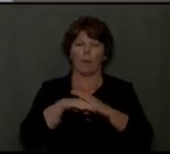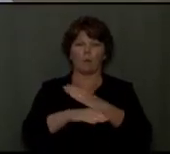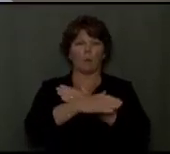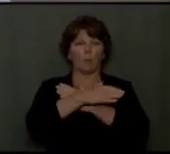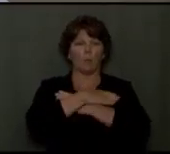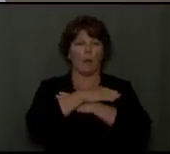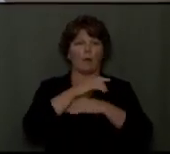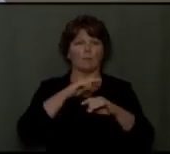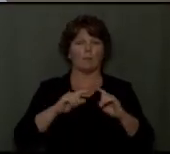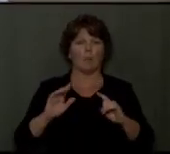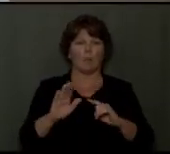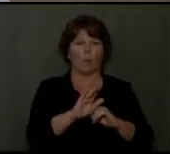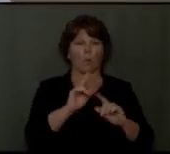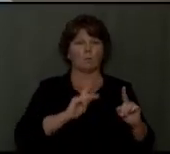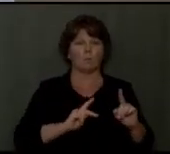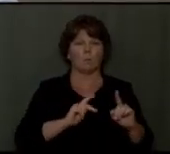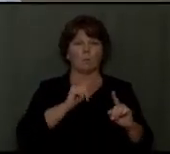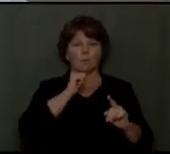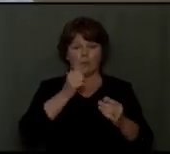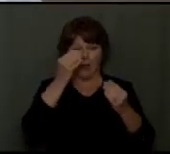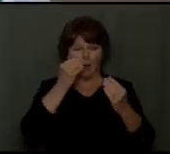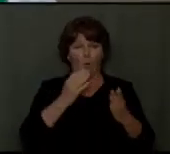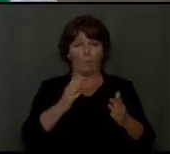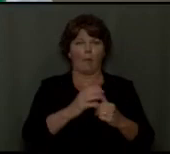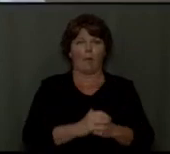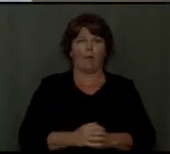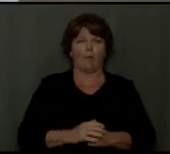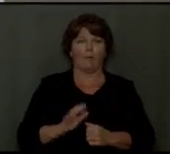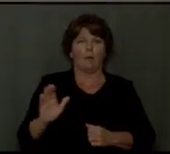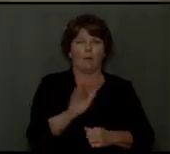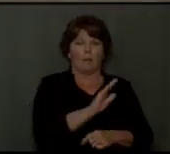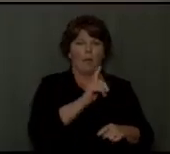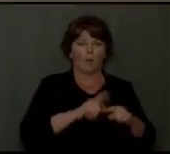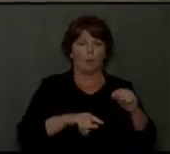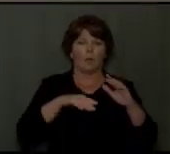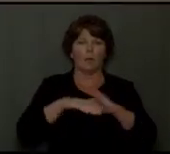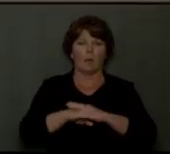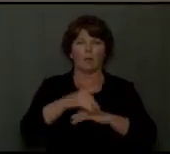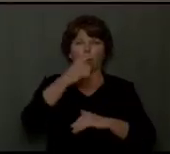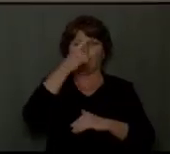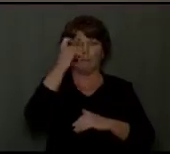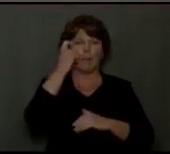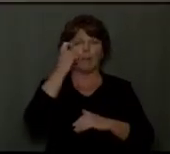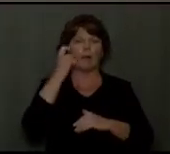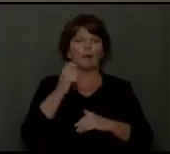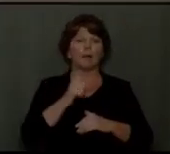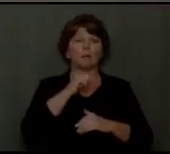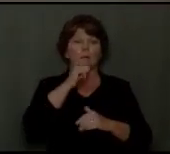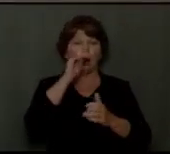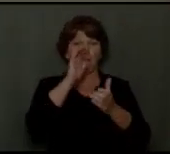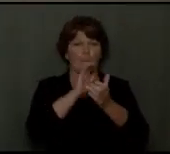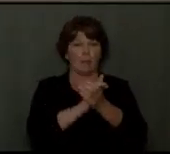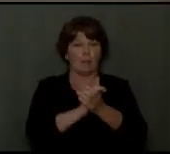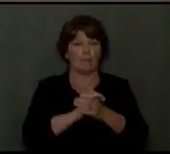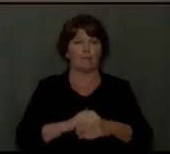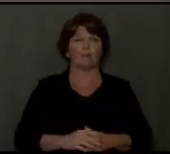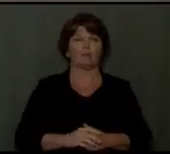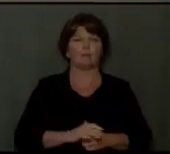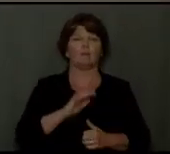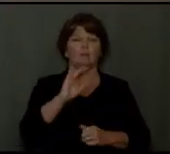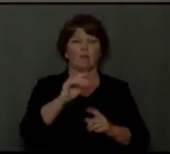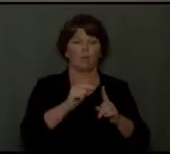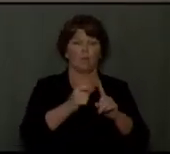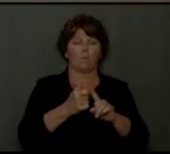those who were disobedient? So we see that they were unable to enter because of unbelief. This